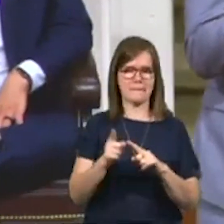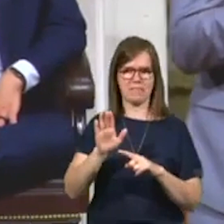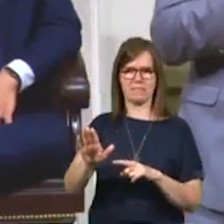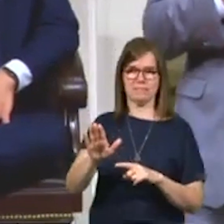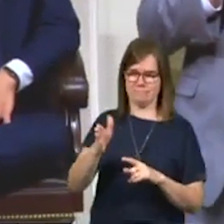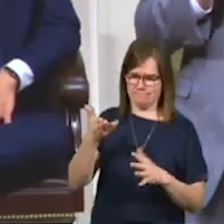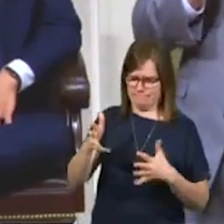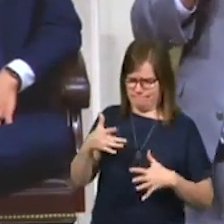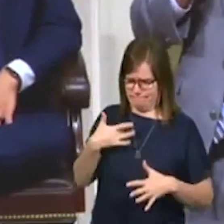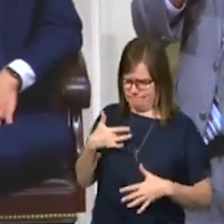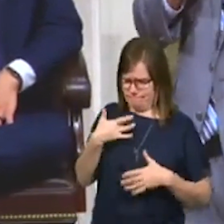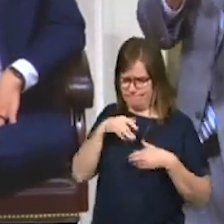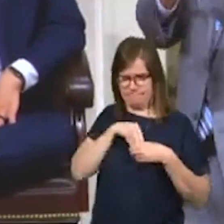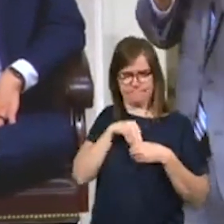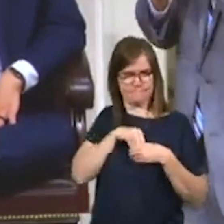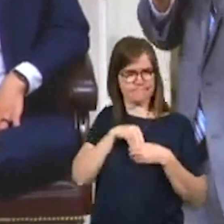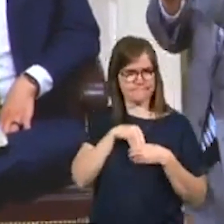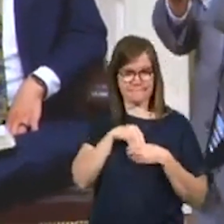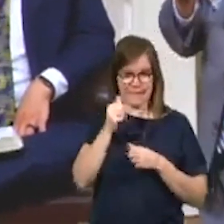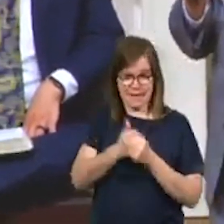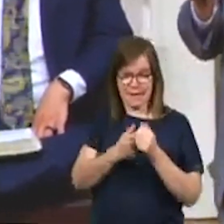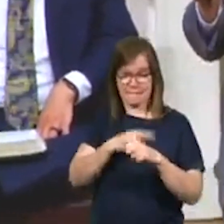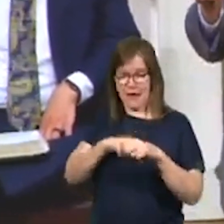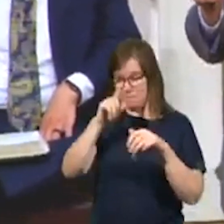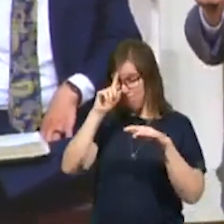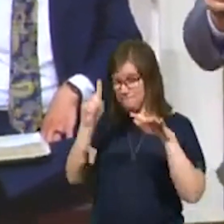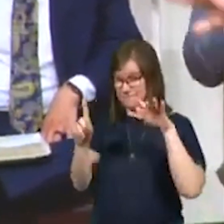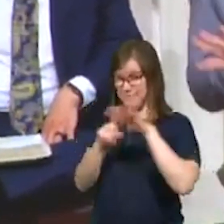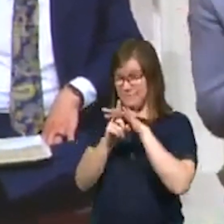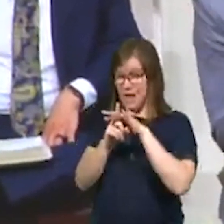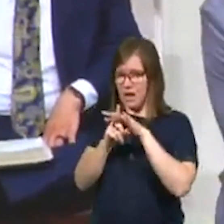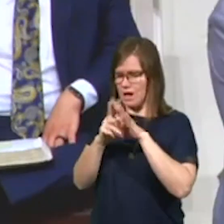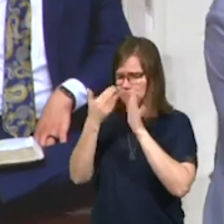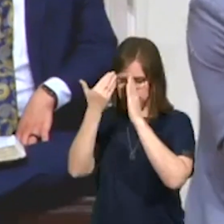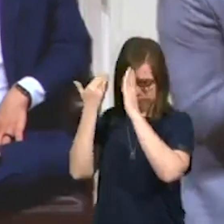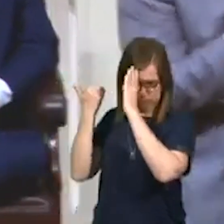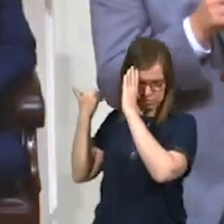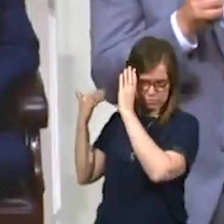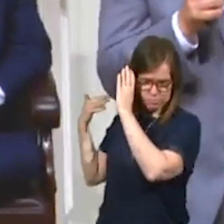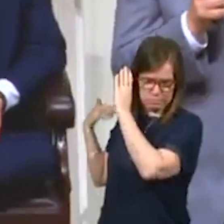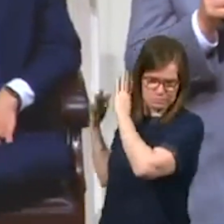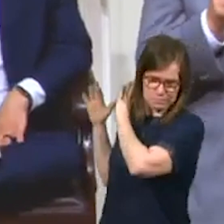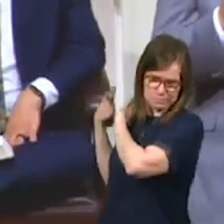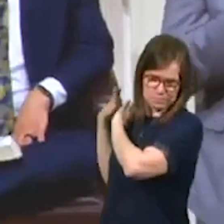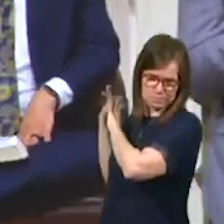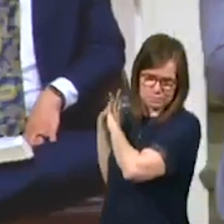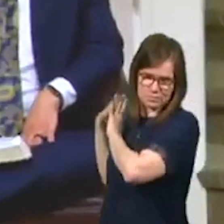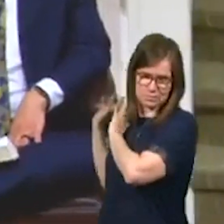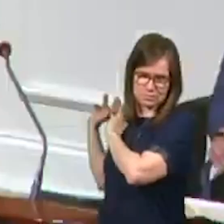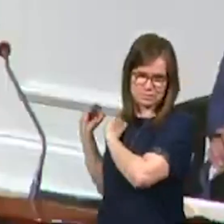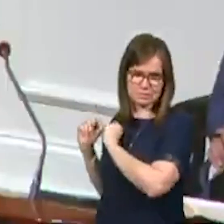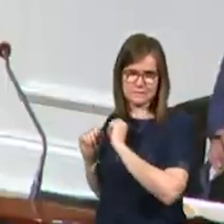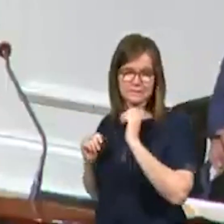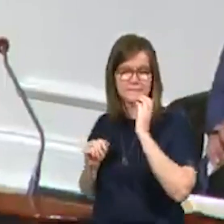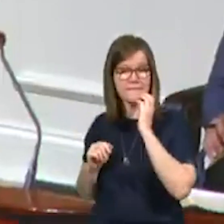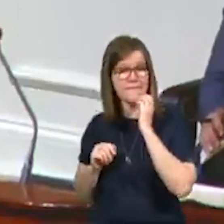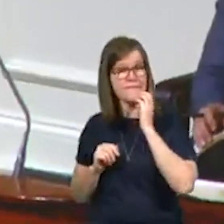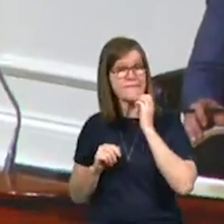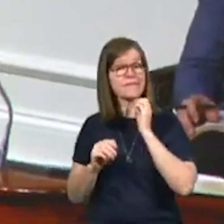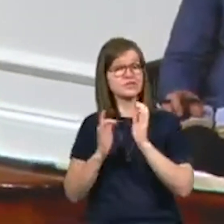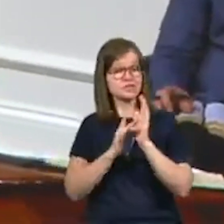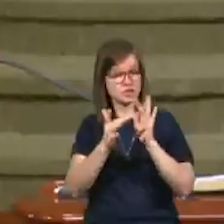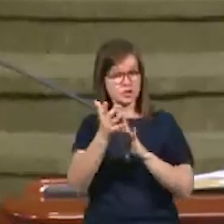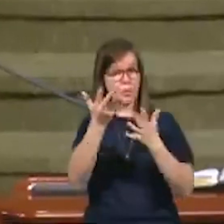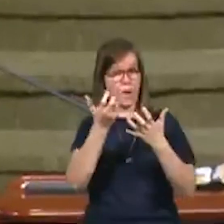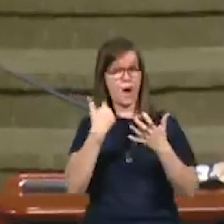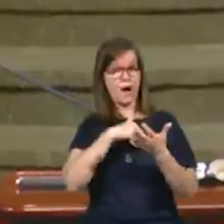there. And, and every time it came to the forefront of your mind, you just pushed it aside. Let me tell you something, my friend, Jesus would want